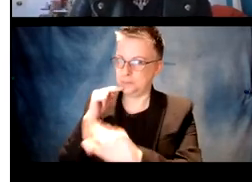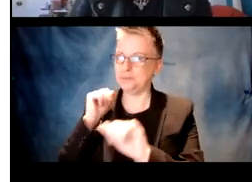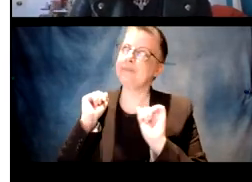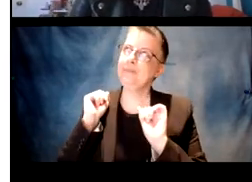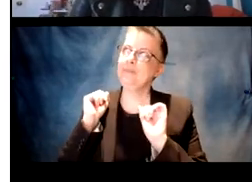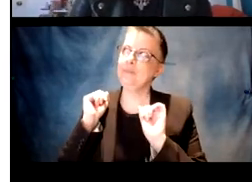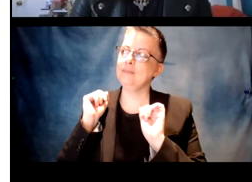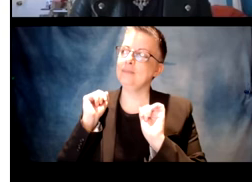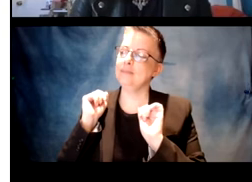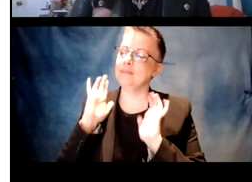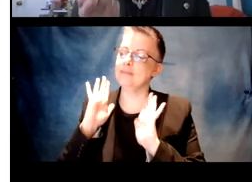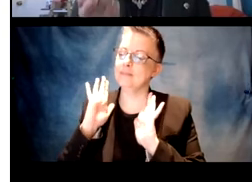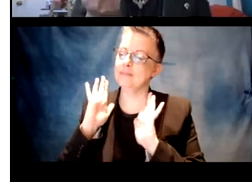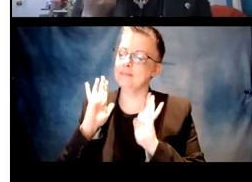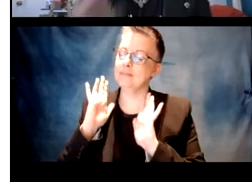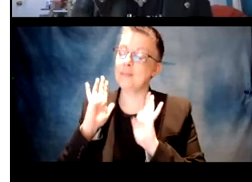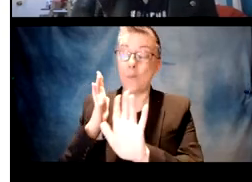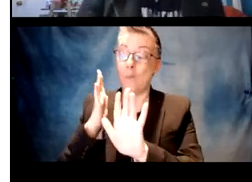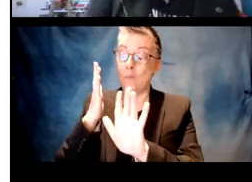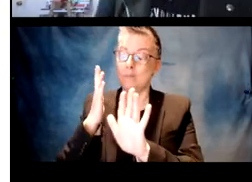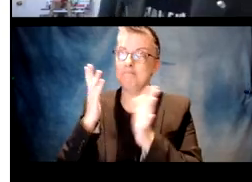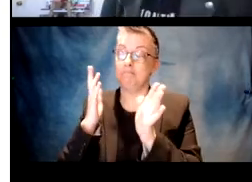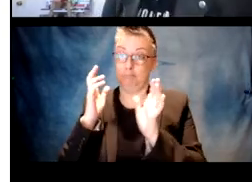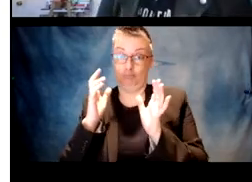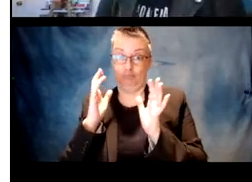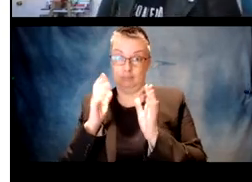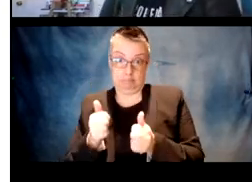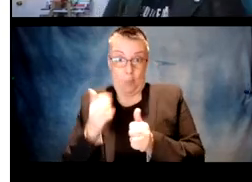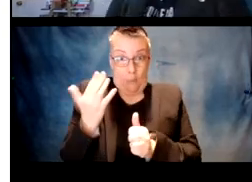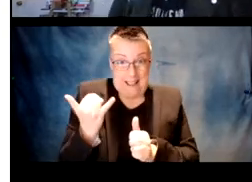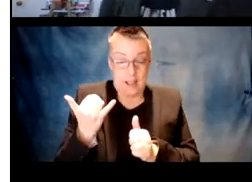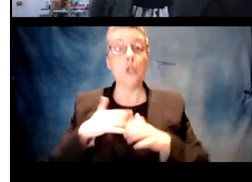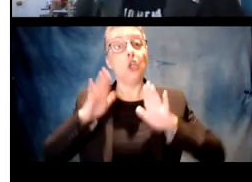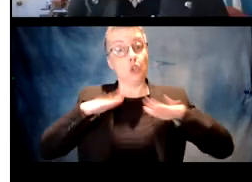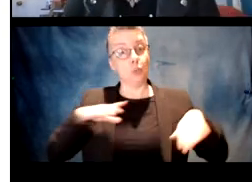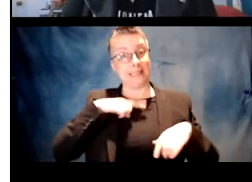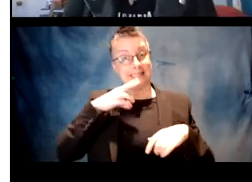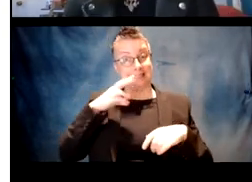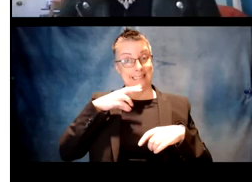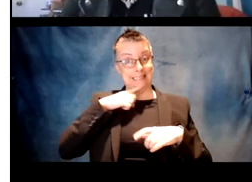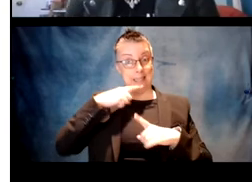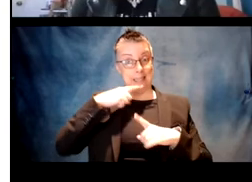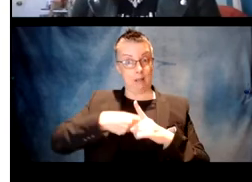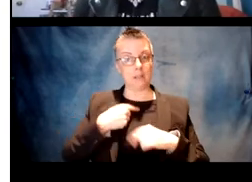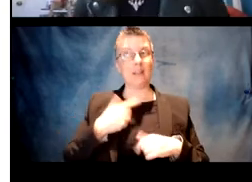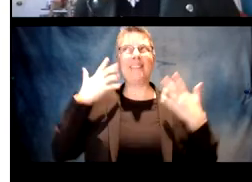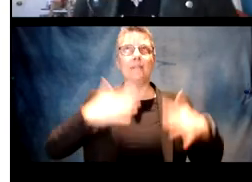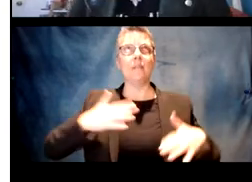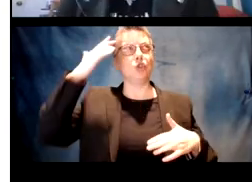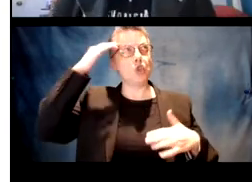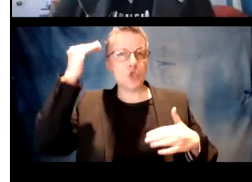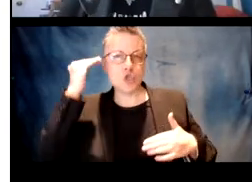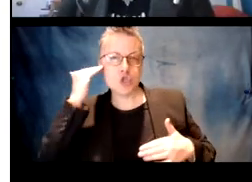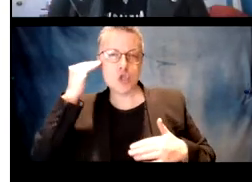But, you know, there's, I, I, it's very unlikely that children at 16